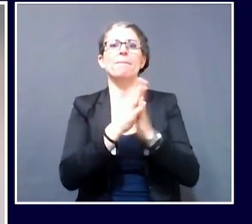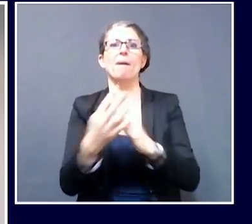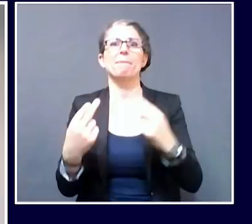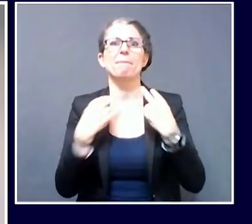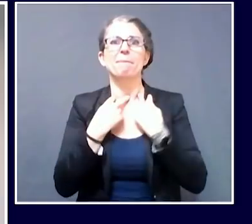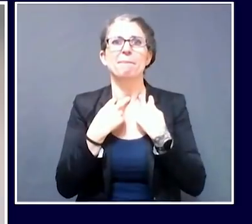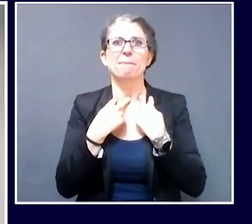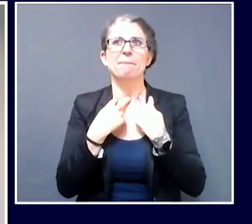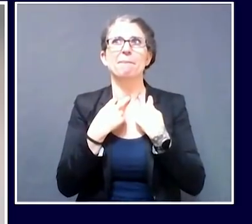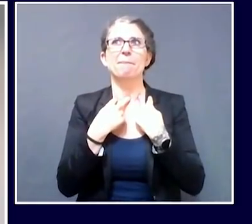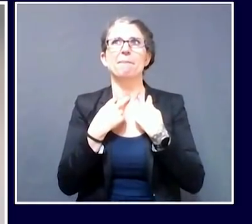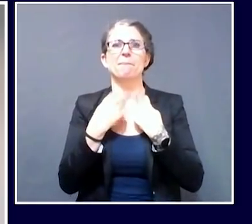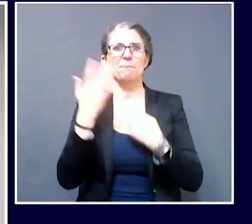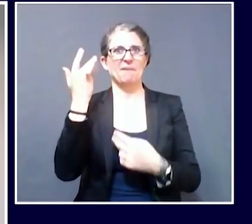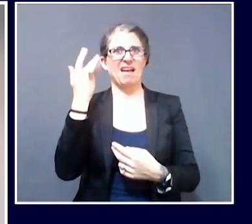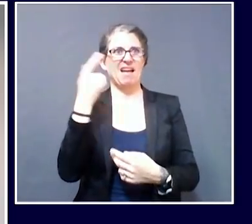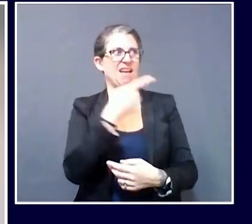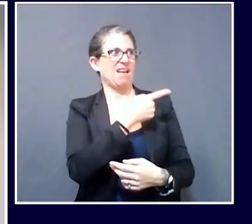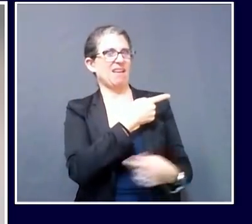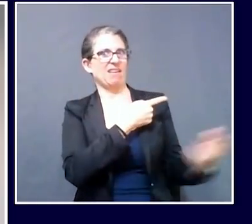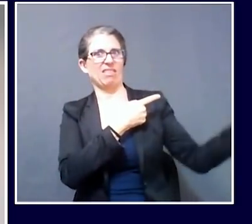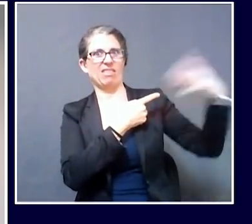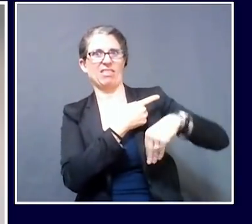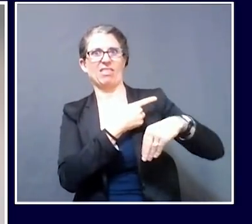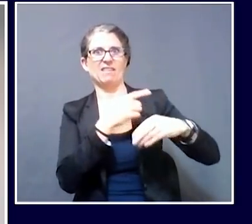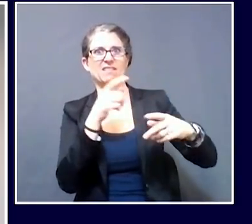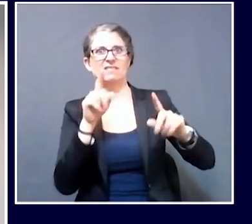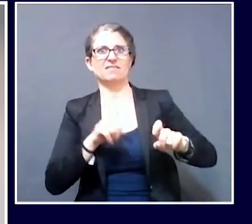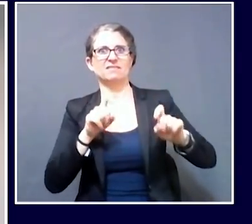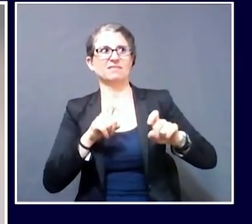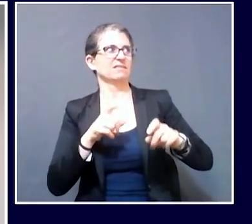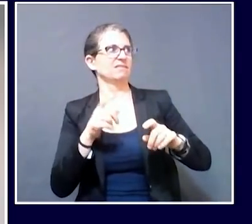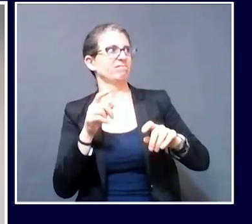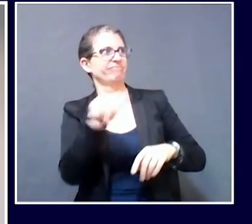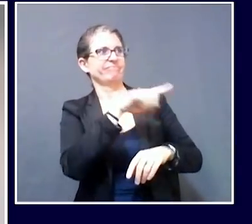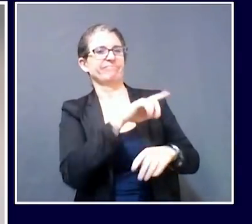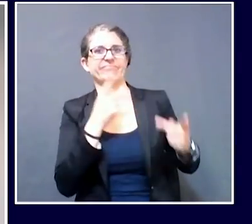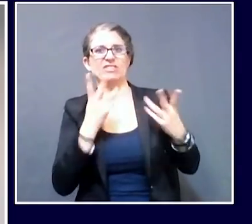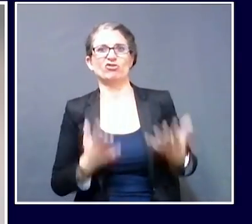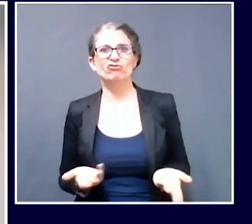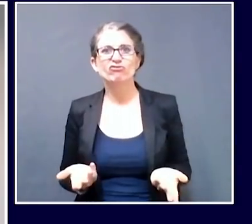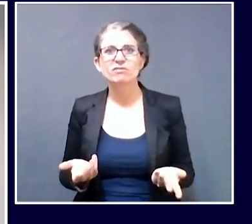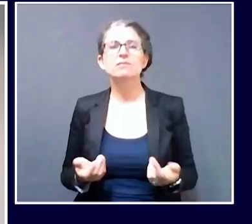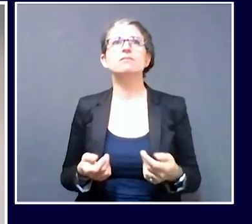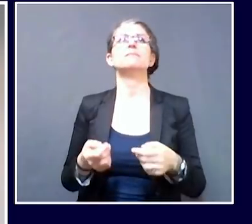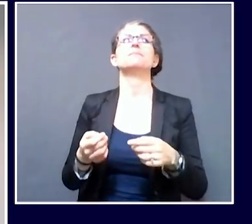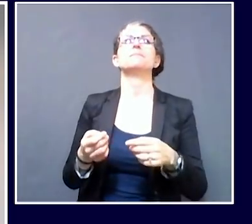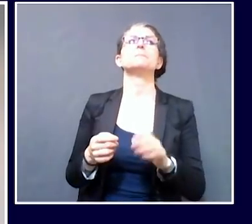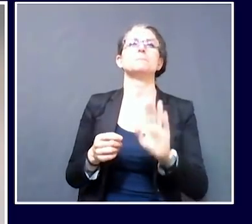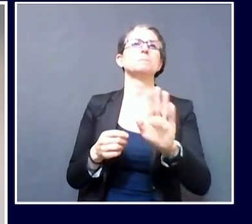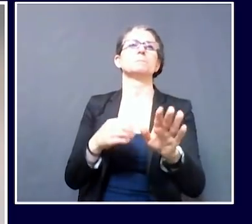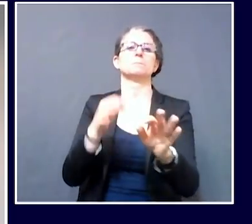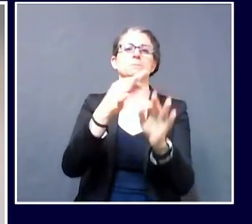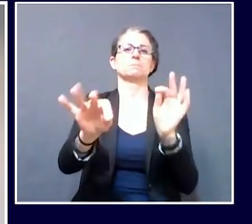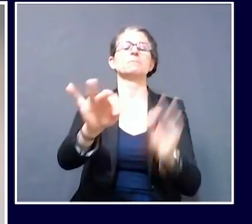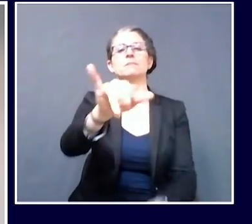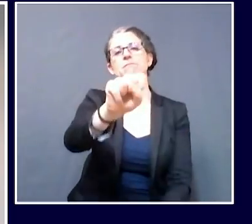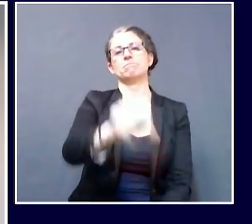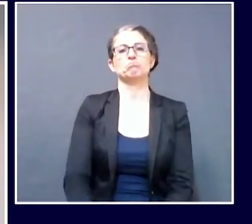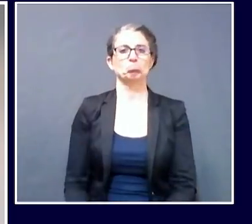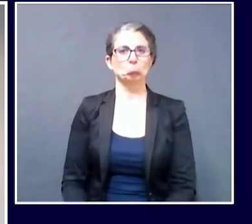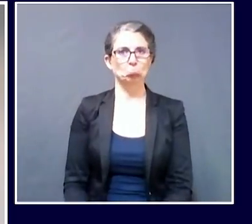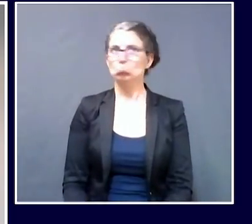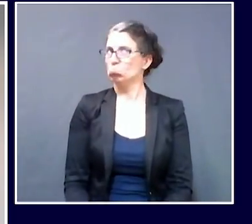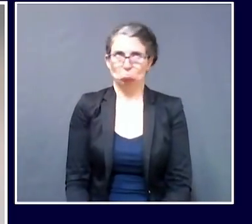answer to your question, Amy, is yes. One of the reasons that our partnership with IDEX IDEX has been so beneficial for the